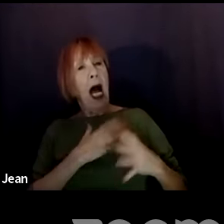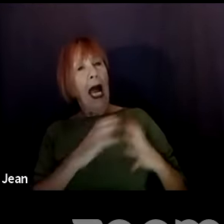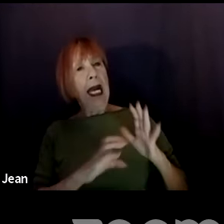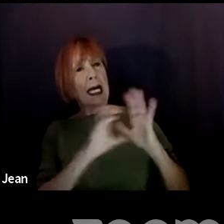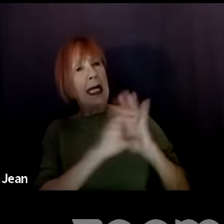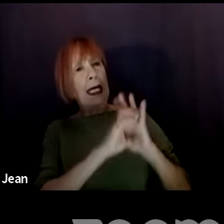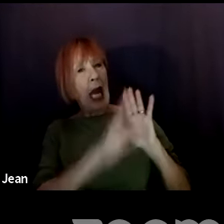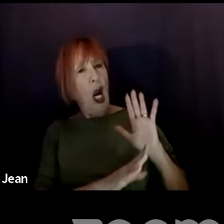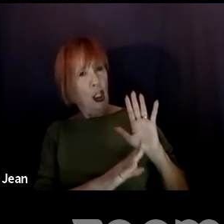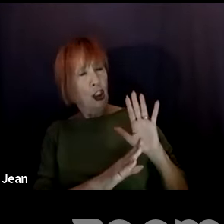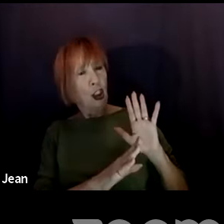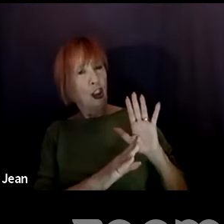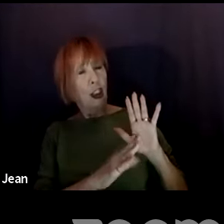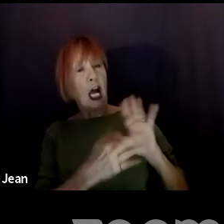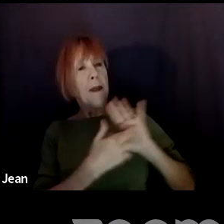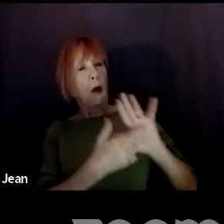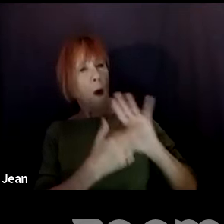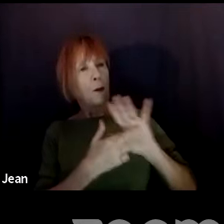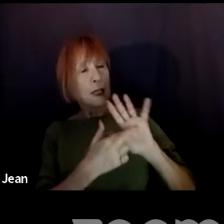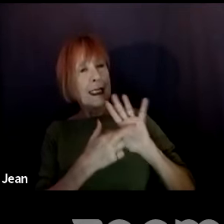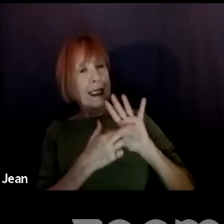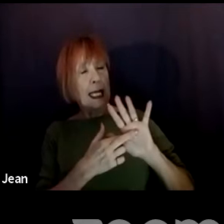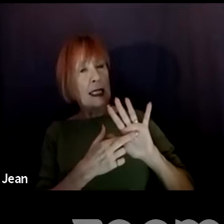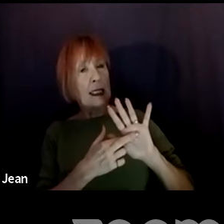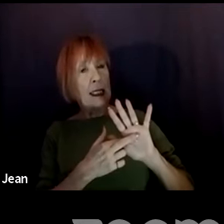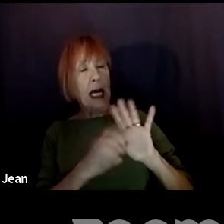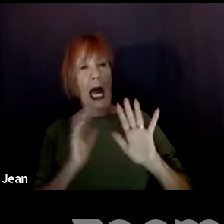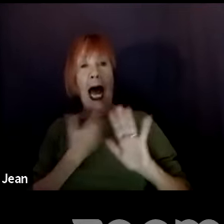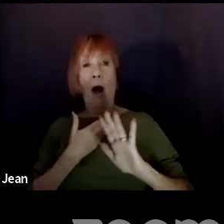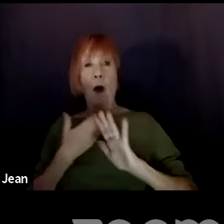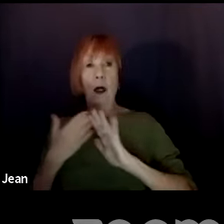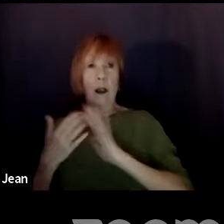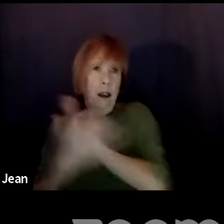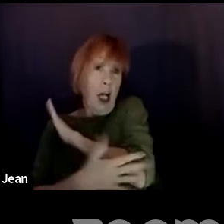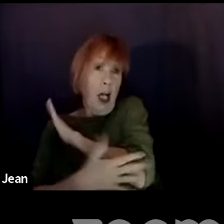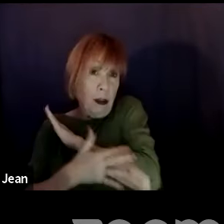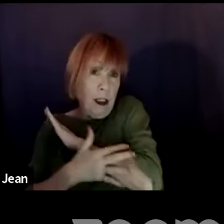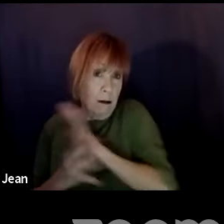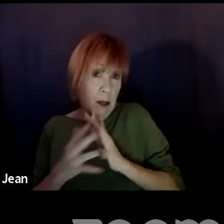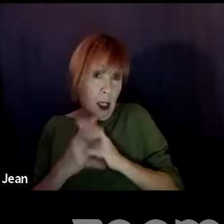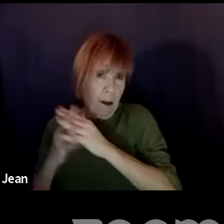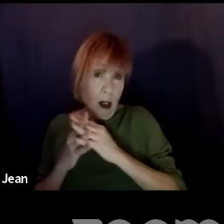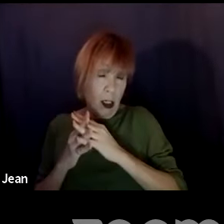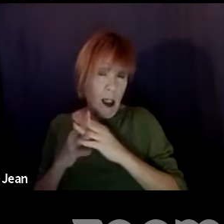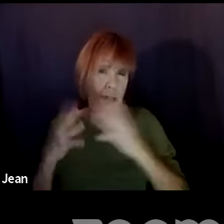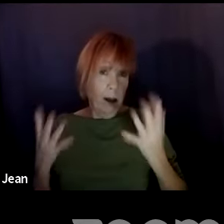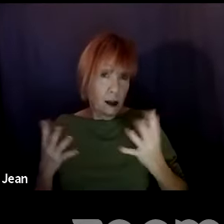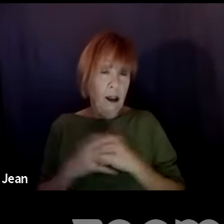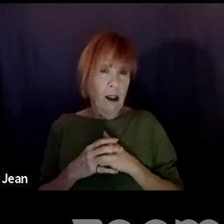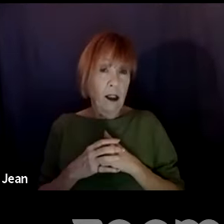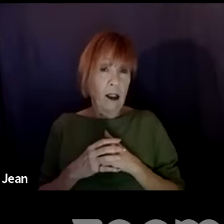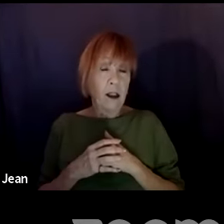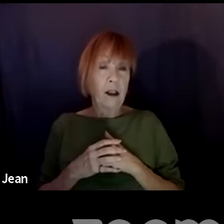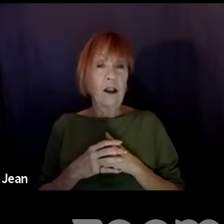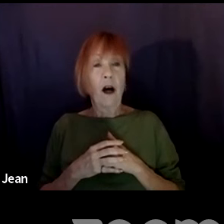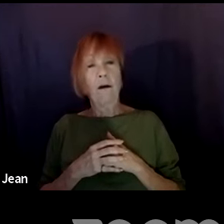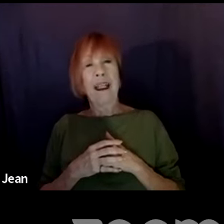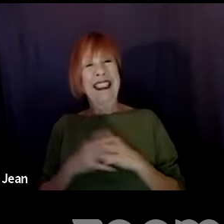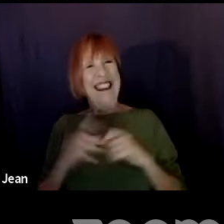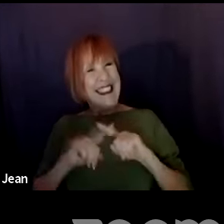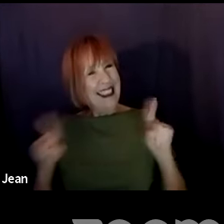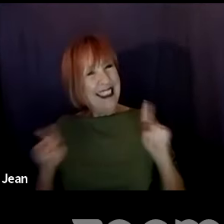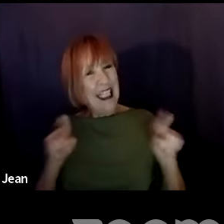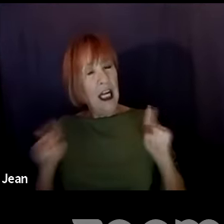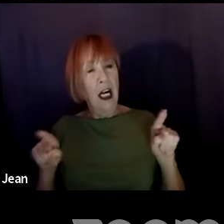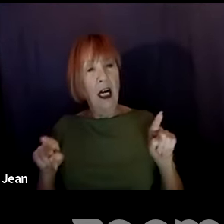script that represent, uh, our country, you know, so, so, so to say that, you know, that